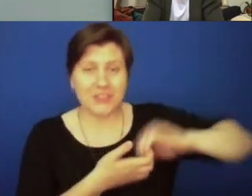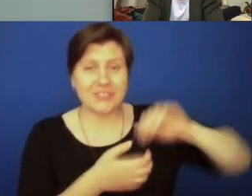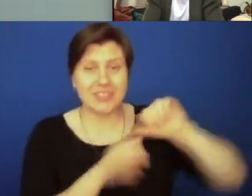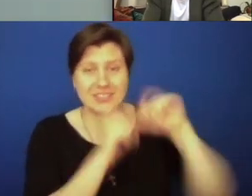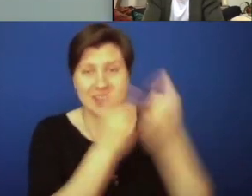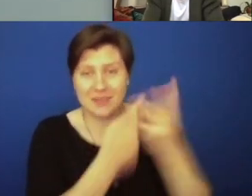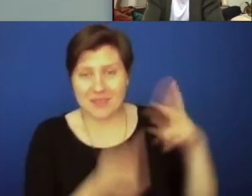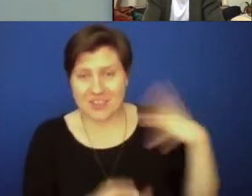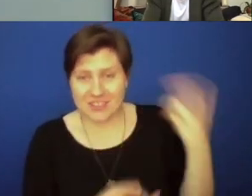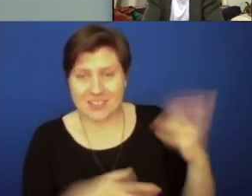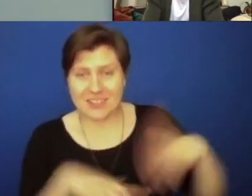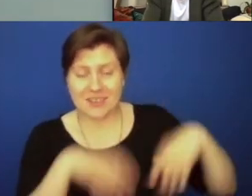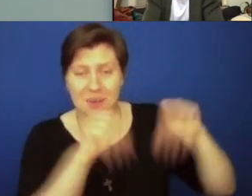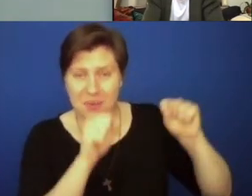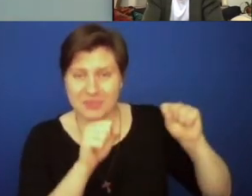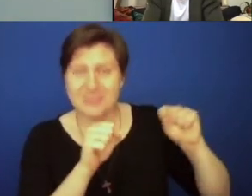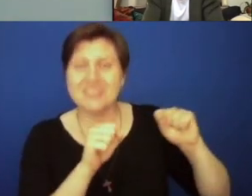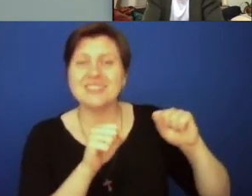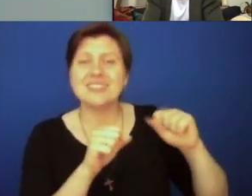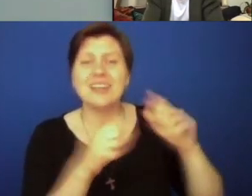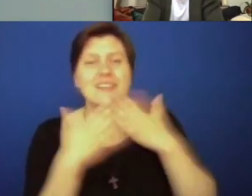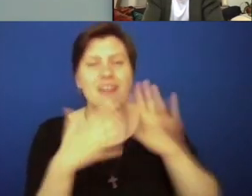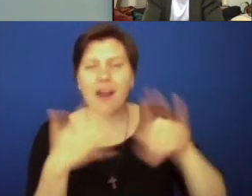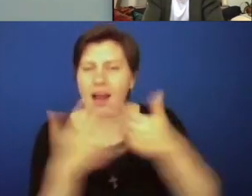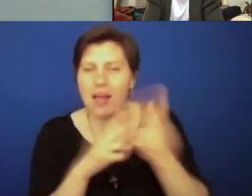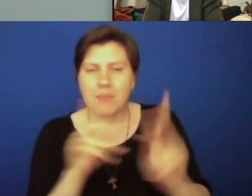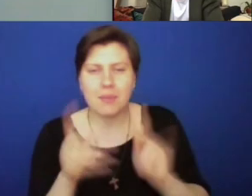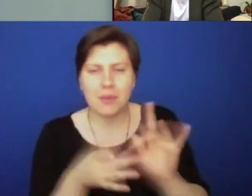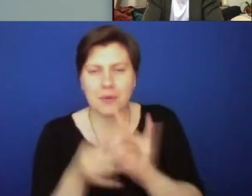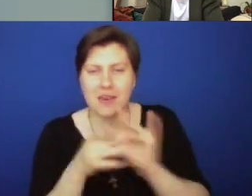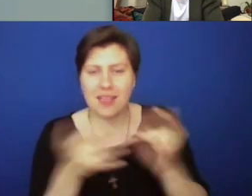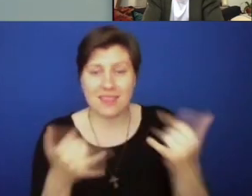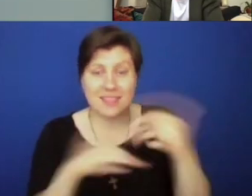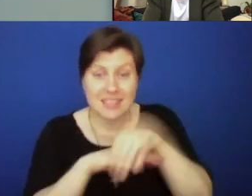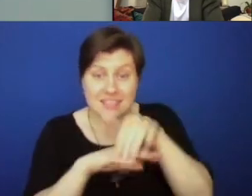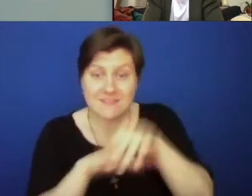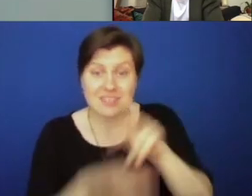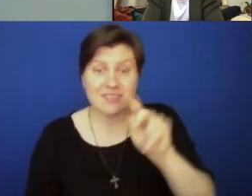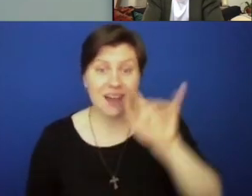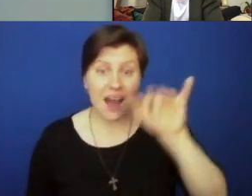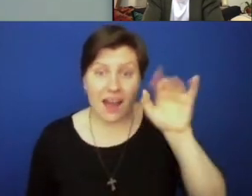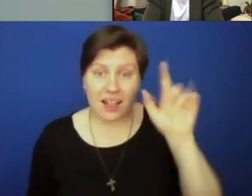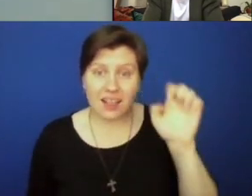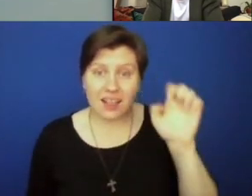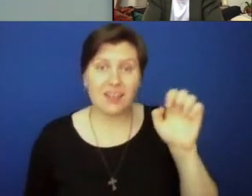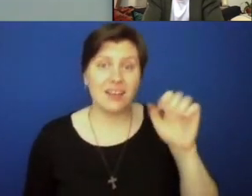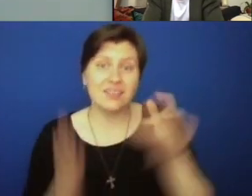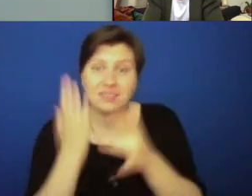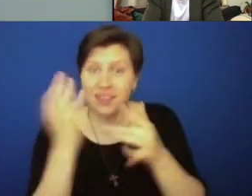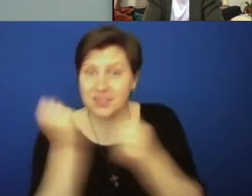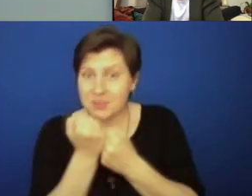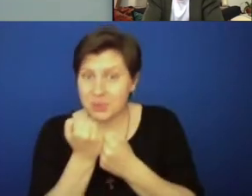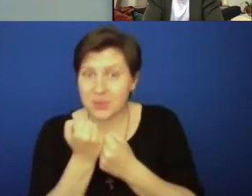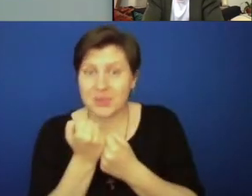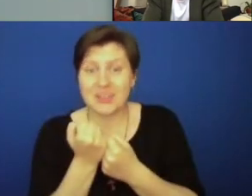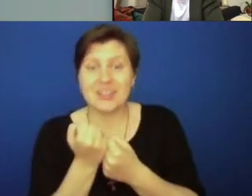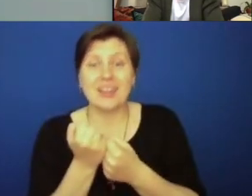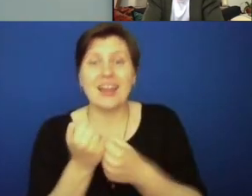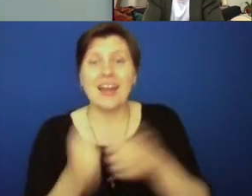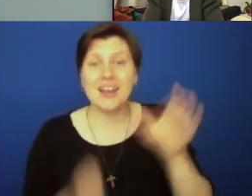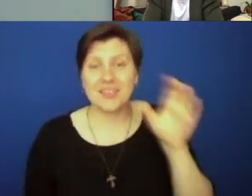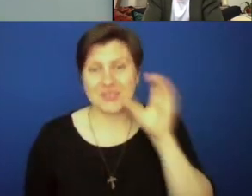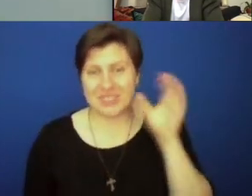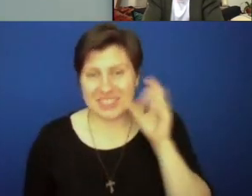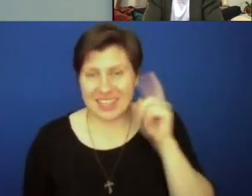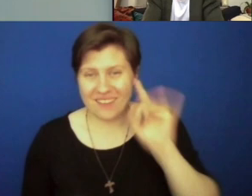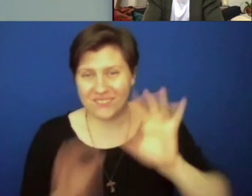in tonight's co-hosting, and to thank all those that coordinated this evening, including Kyle and Woodra and technical support, as